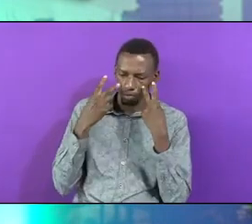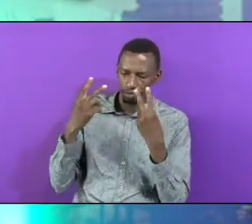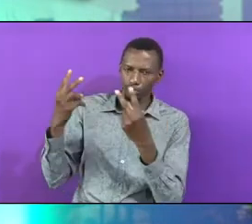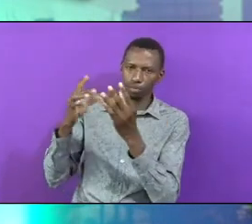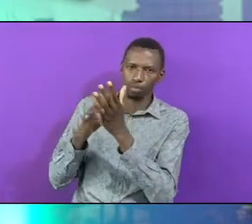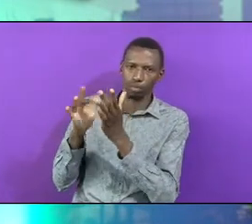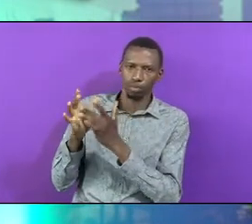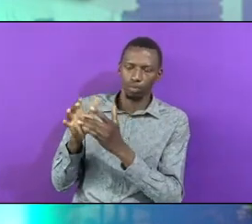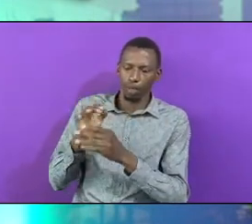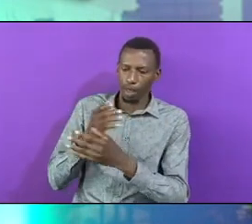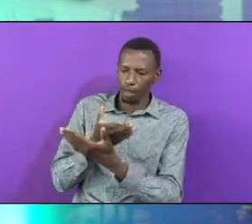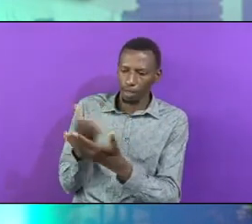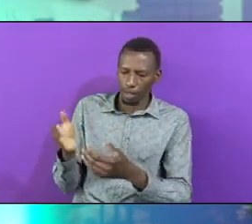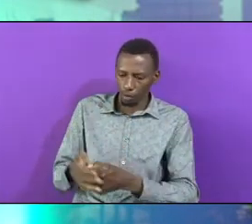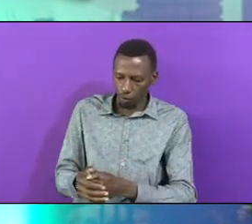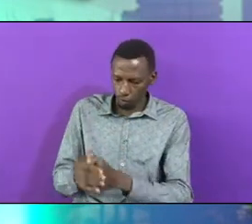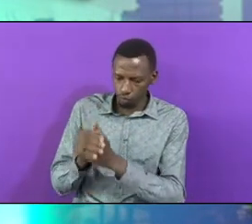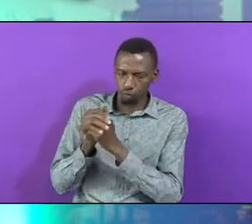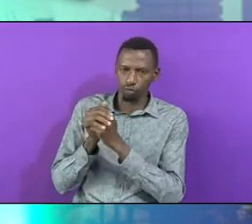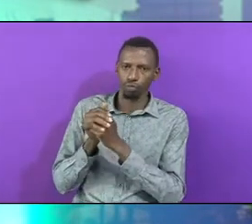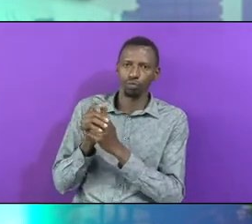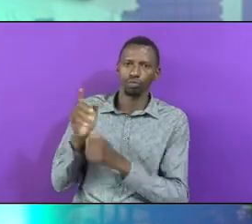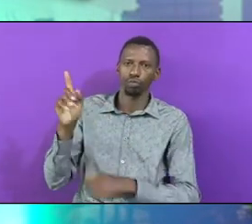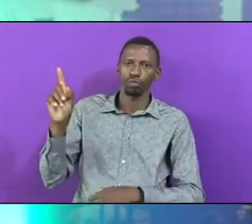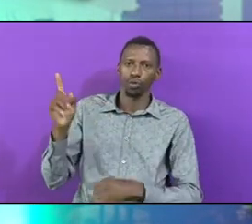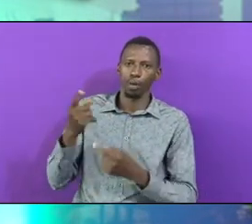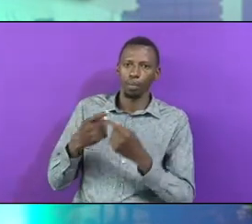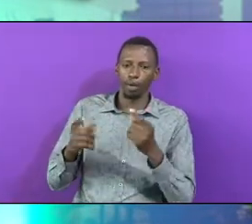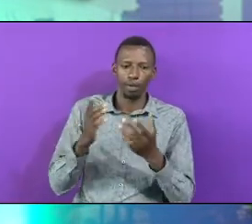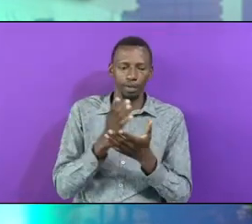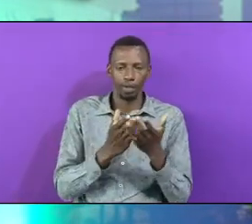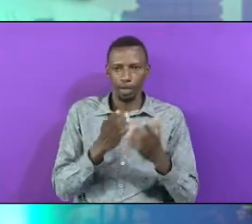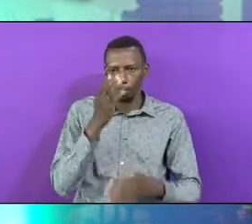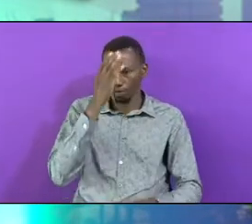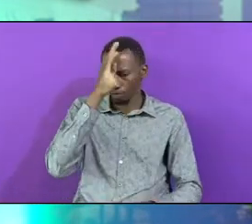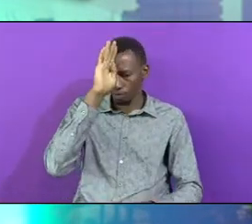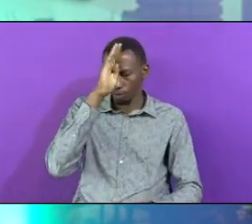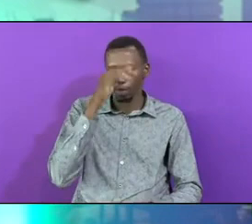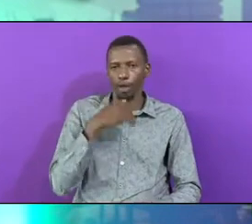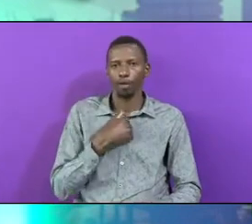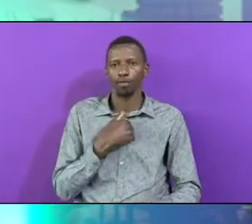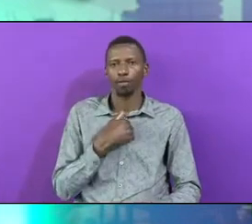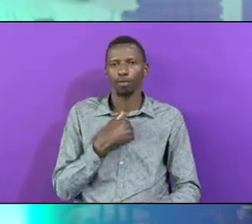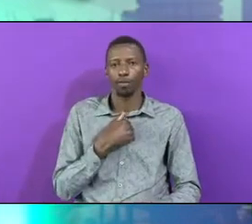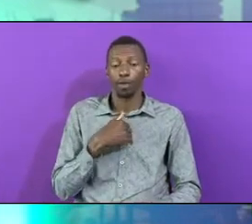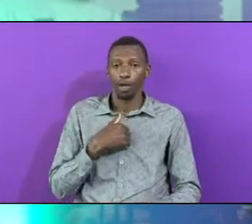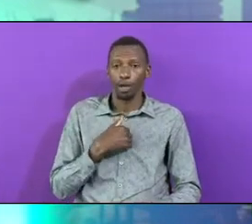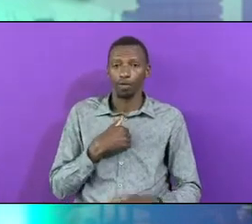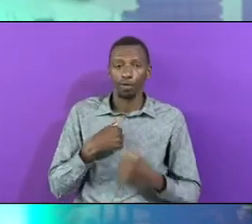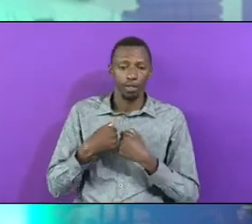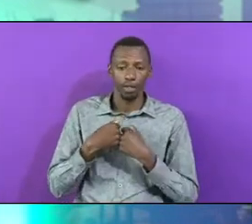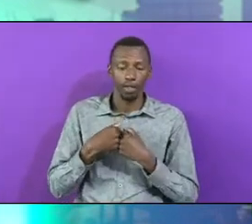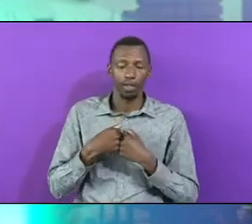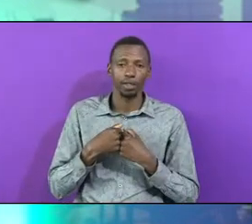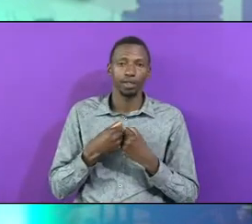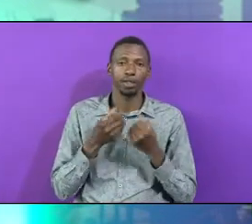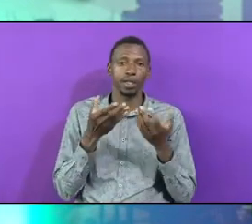him But some doubted There is already a crisis Even with that setting